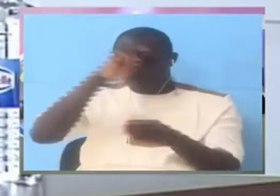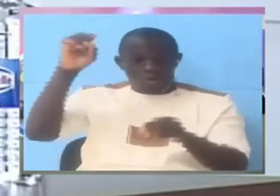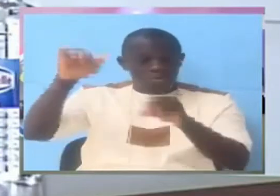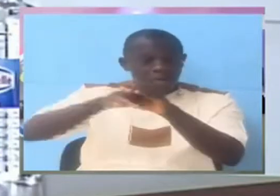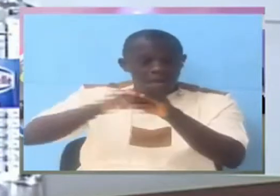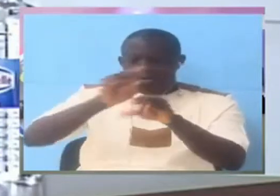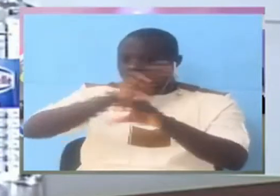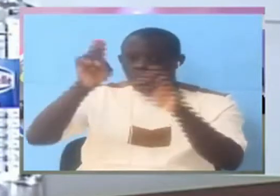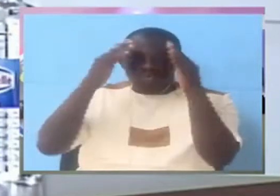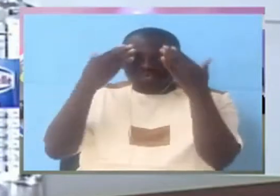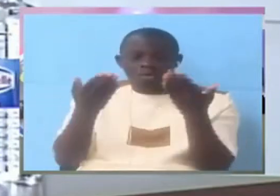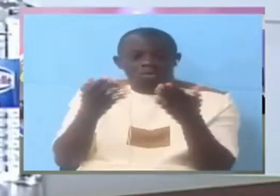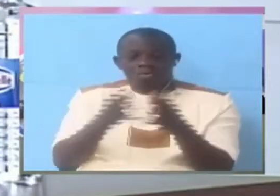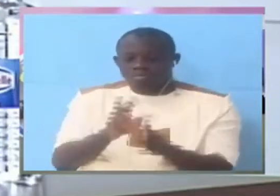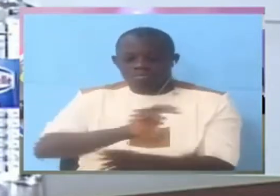No.